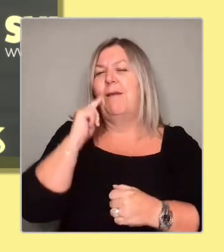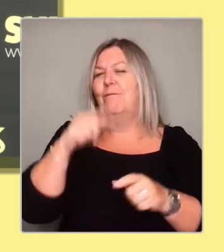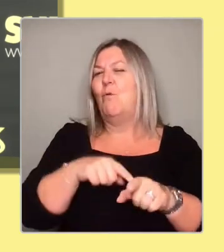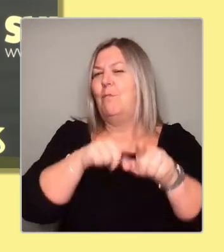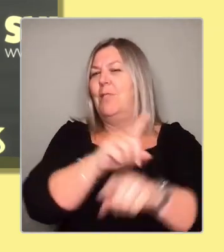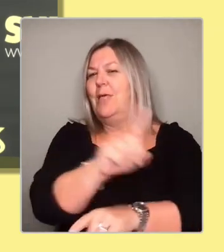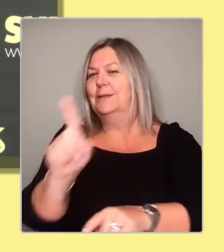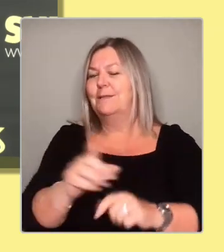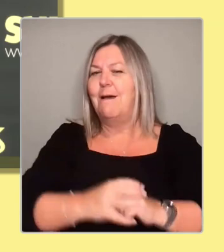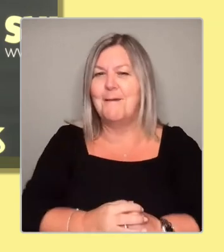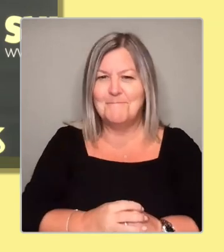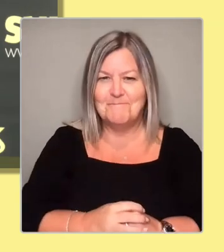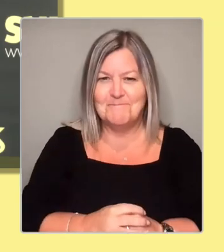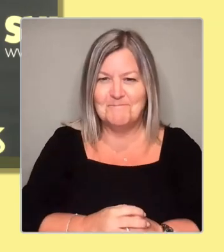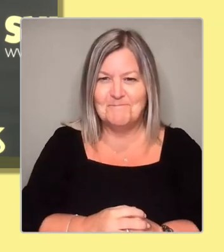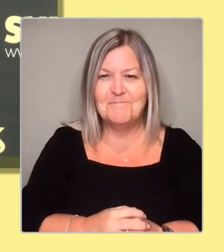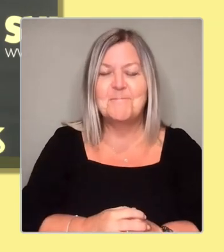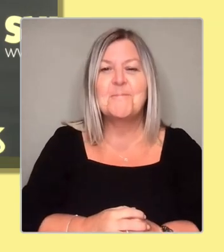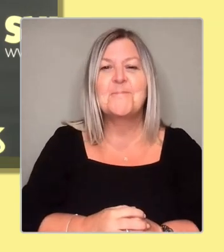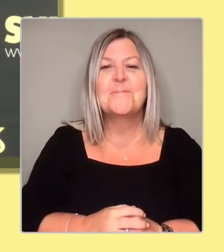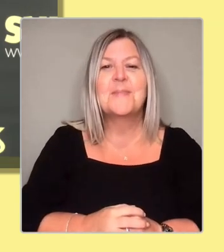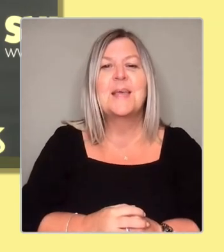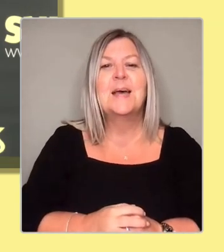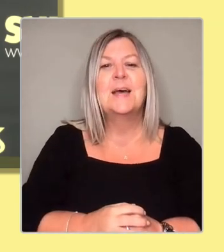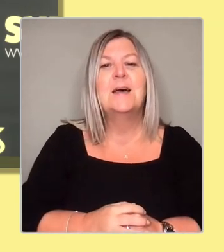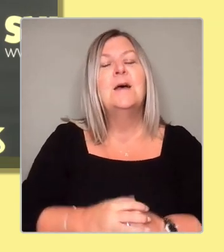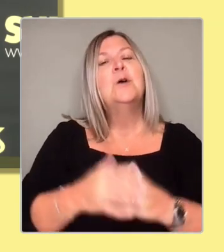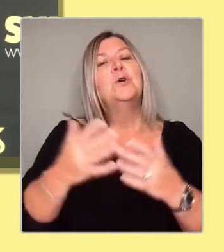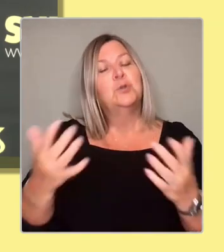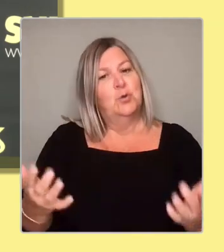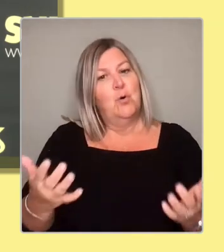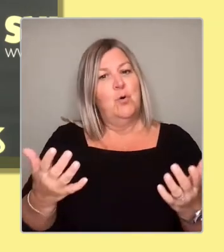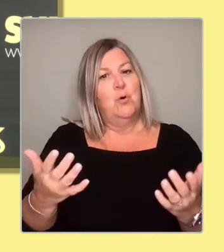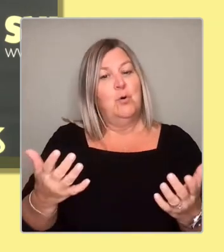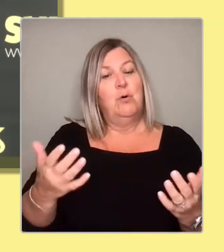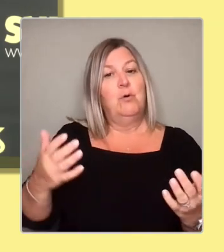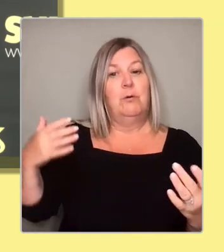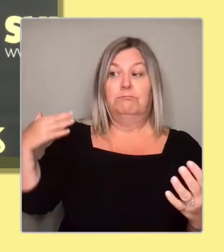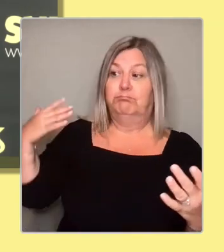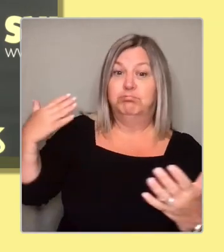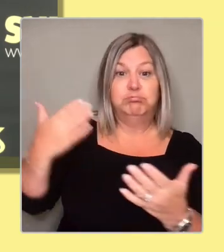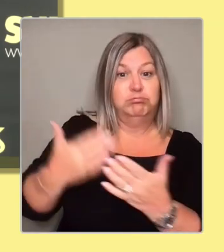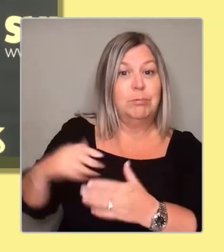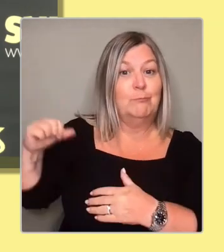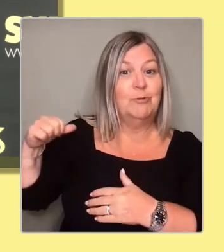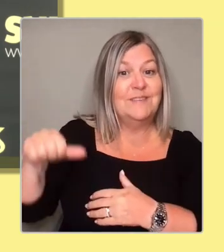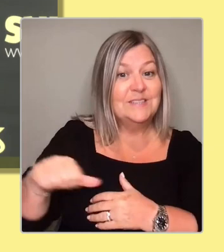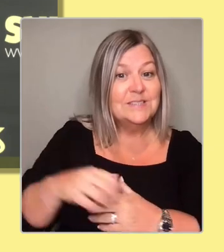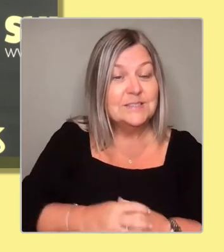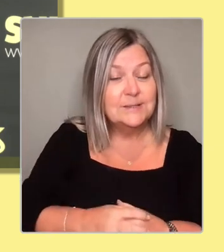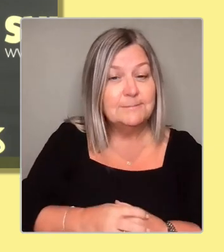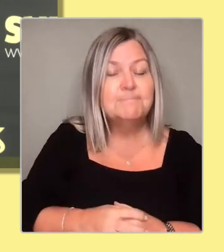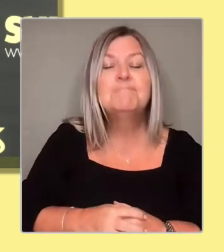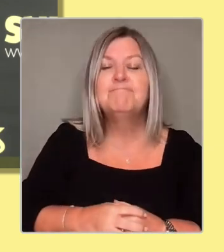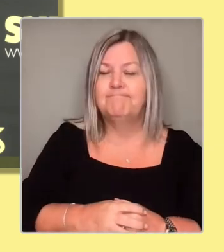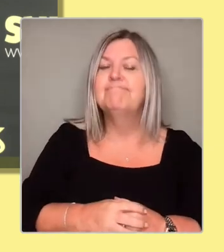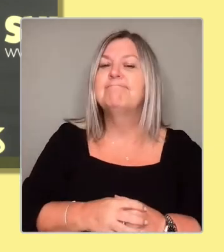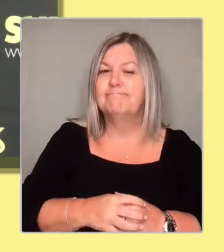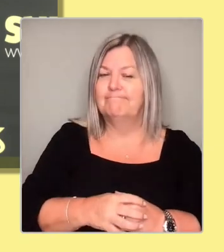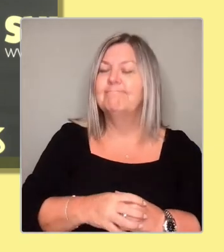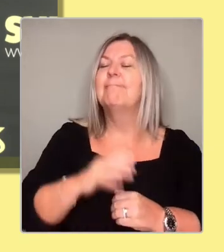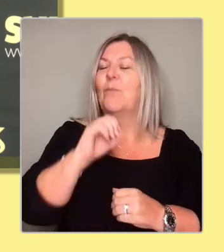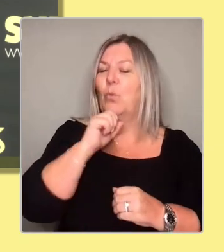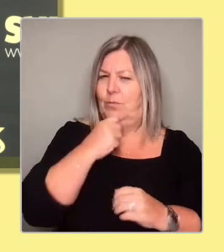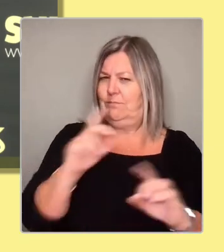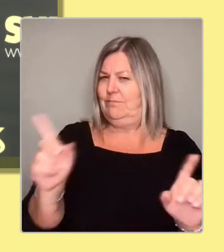about questions in a minute. So like all the previous hustings, we are going to have a discussion